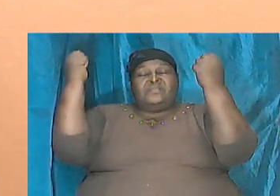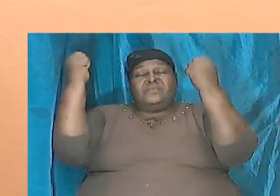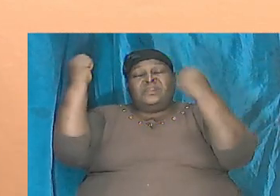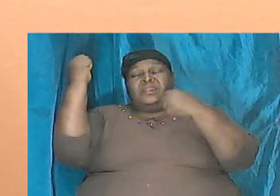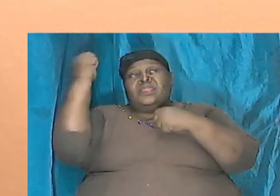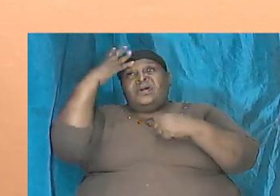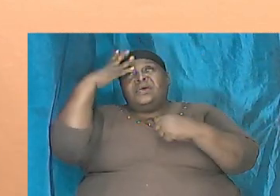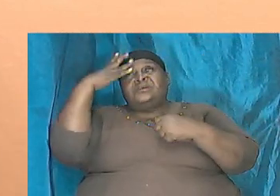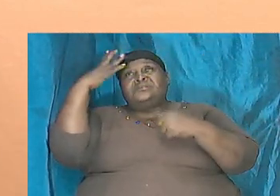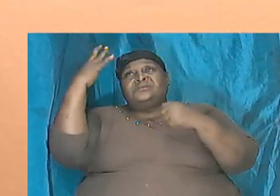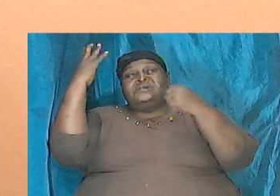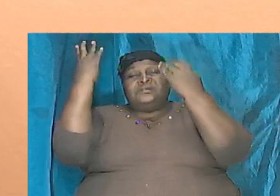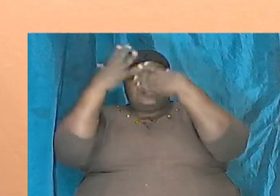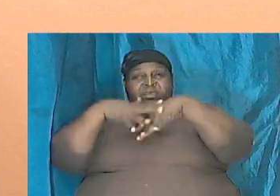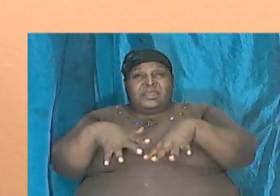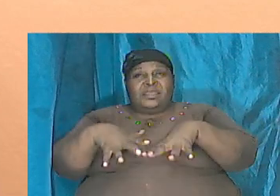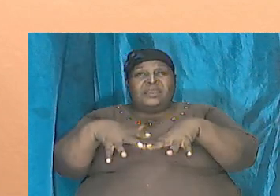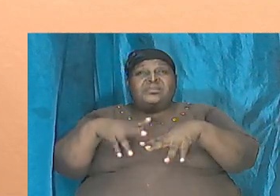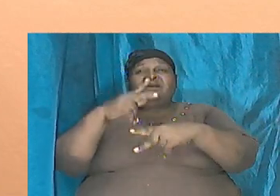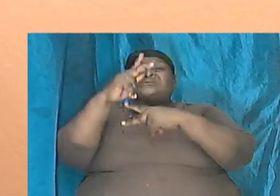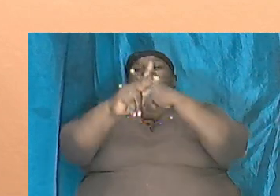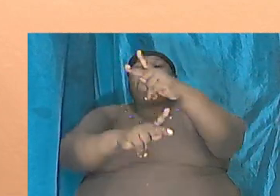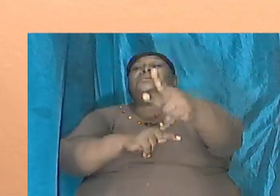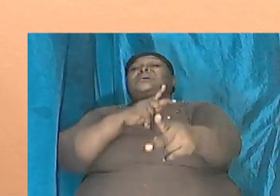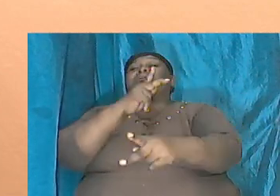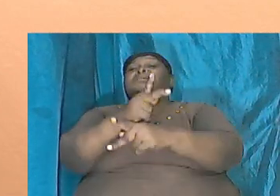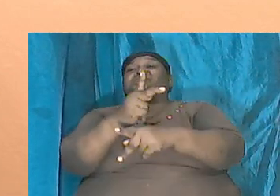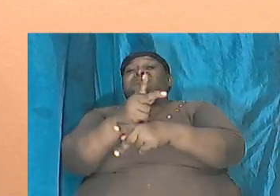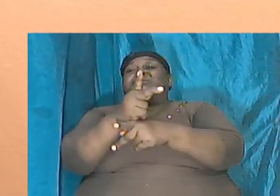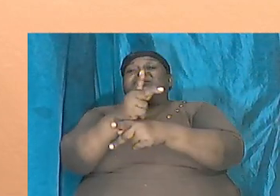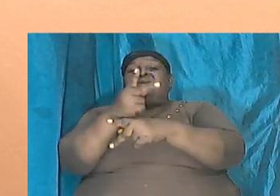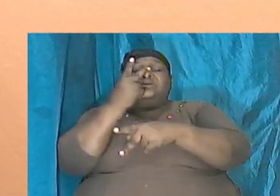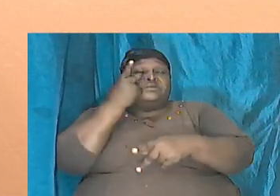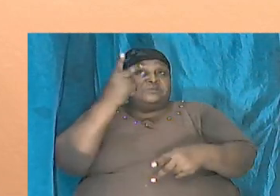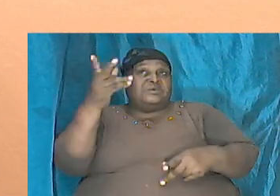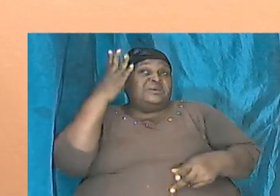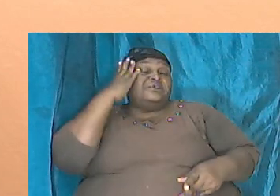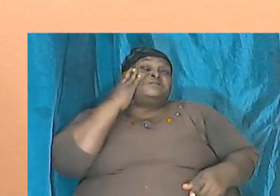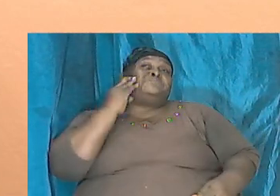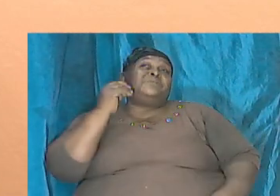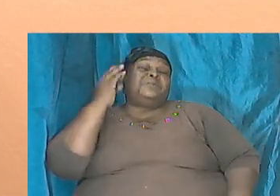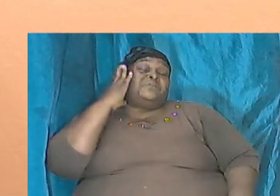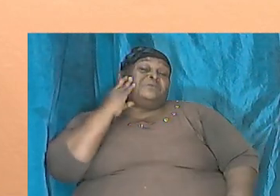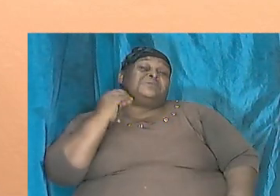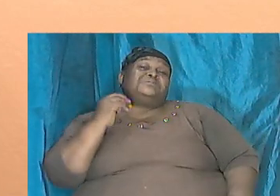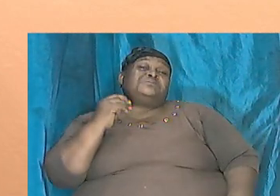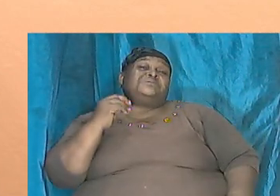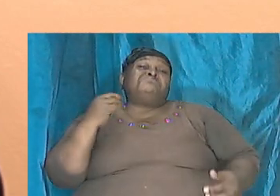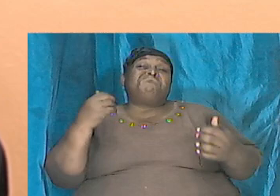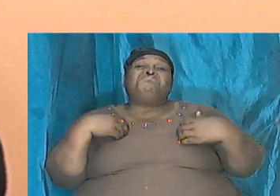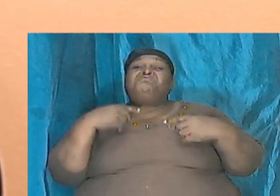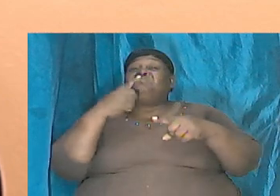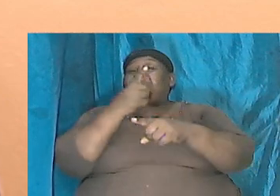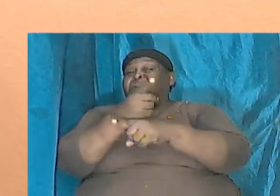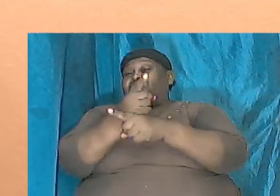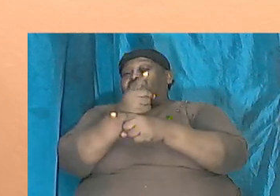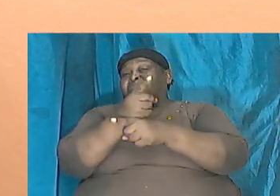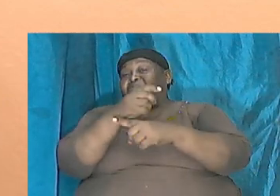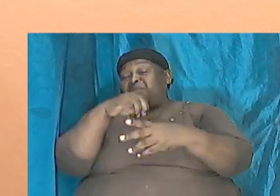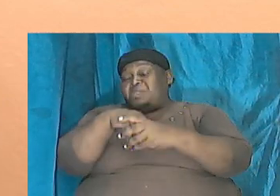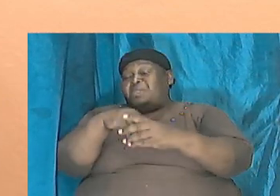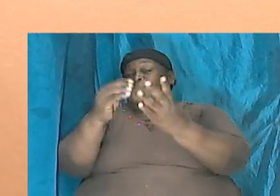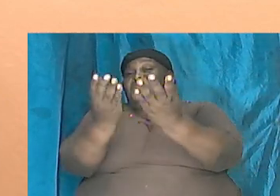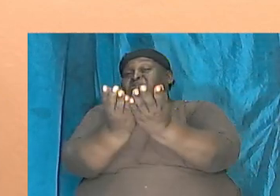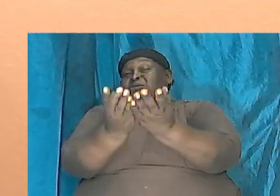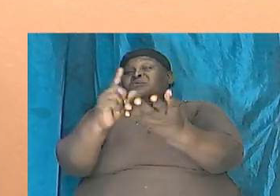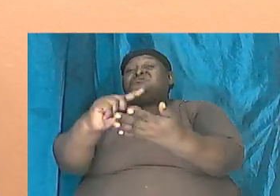planets, everything that we know, that we see, that we experience had its origin right in the book